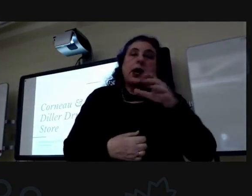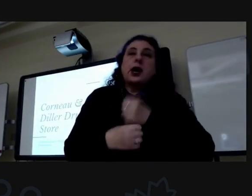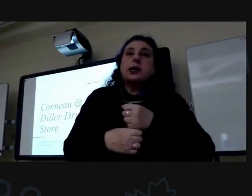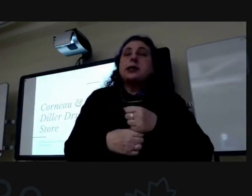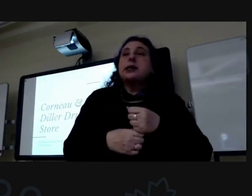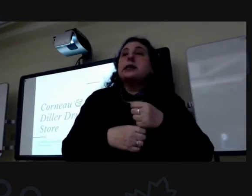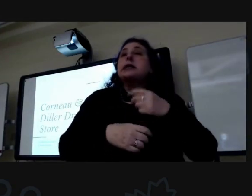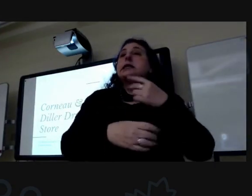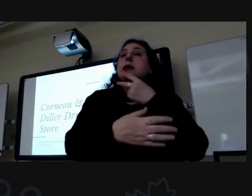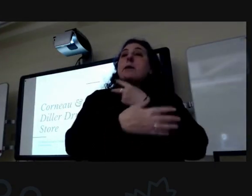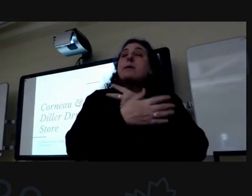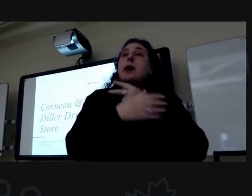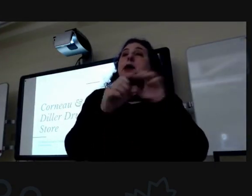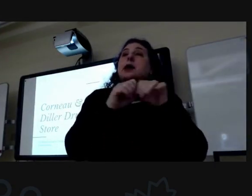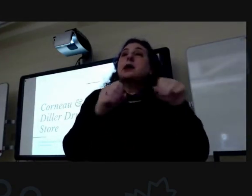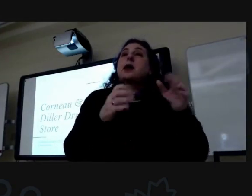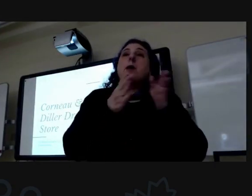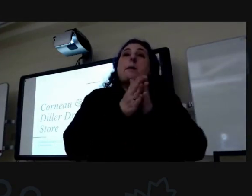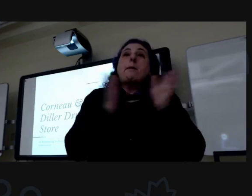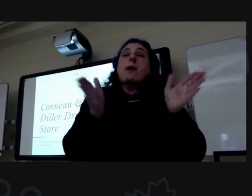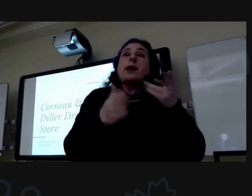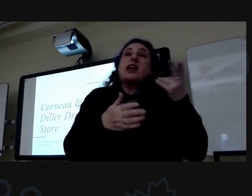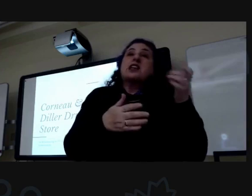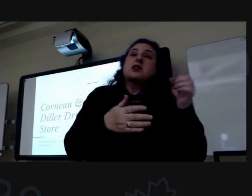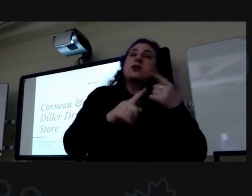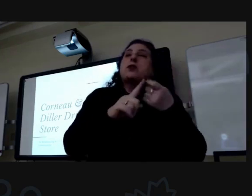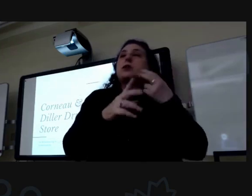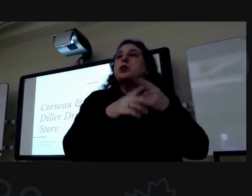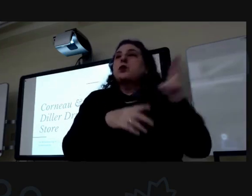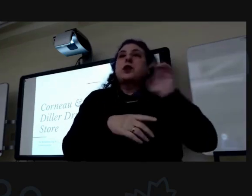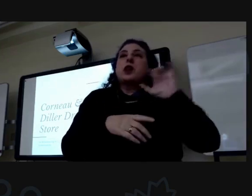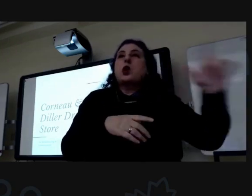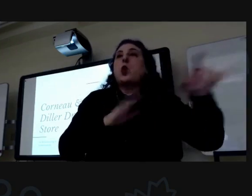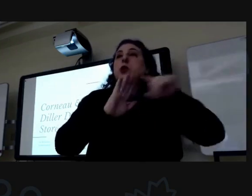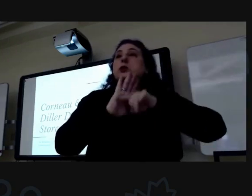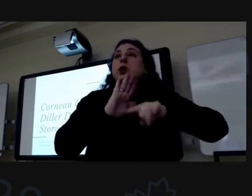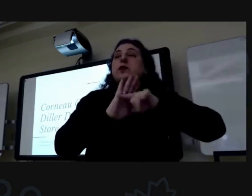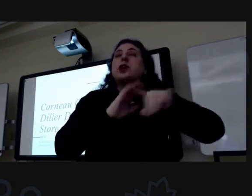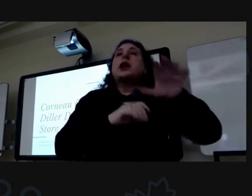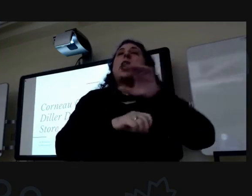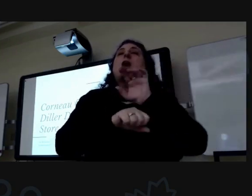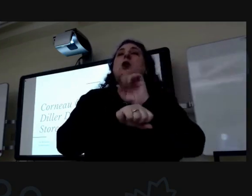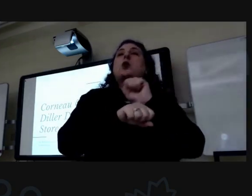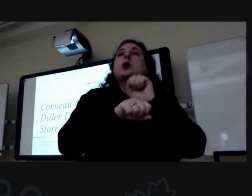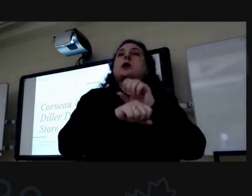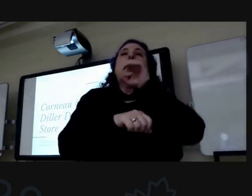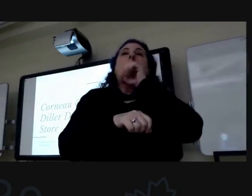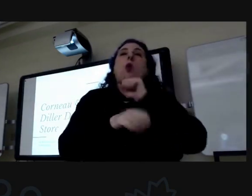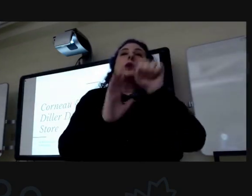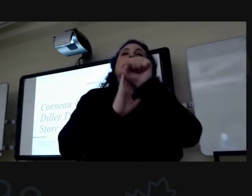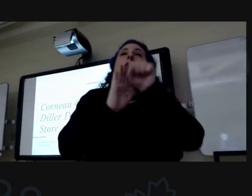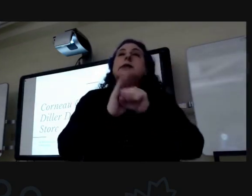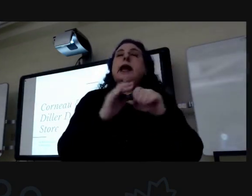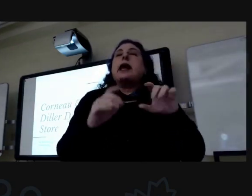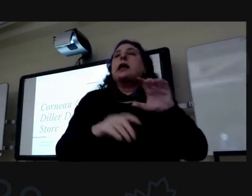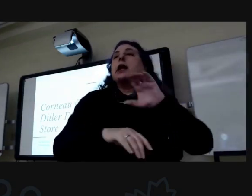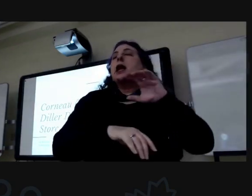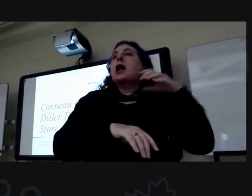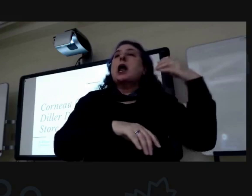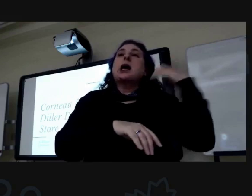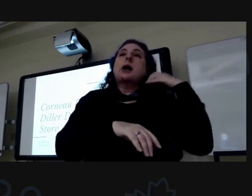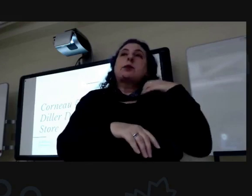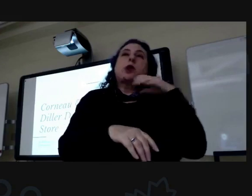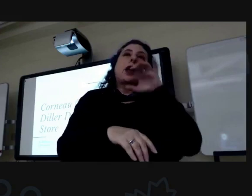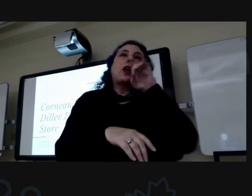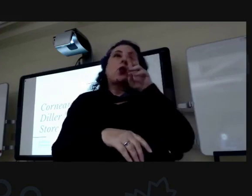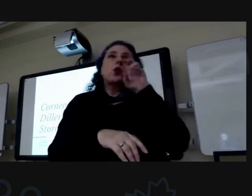his master's degree in public history from the university of illinois springfield and has worked at the old state capital the edwards home